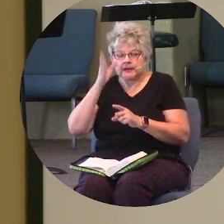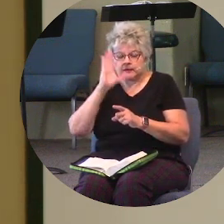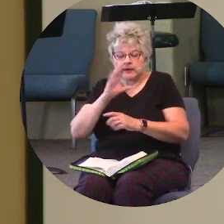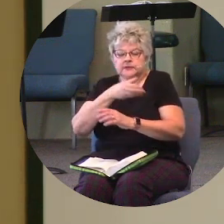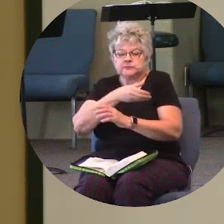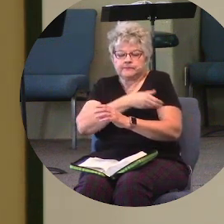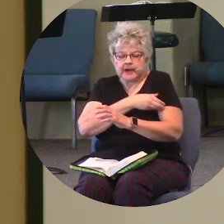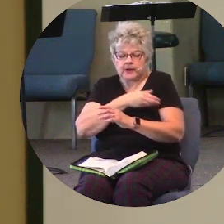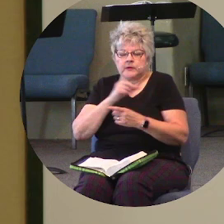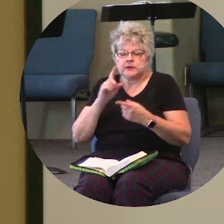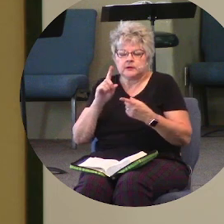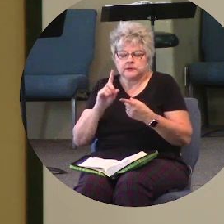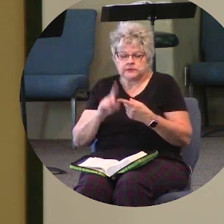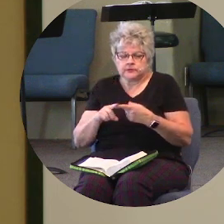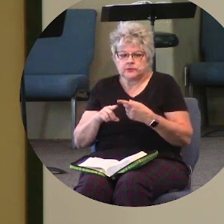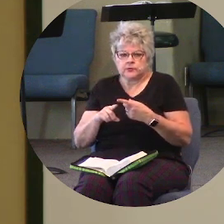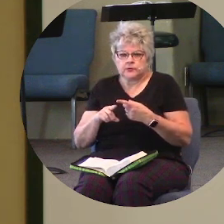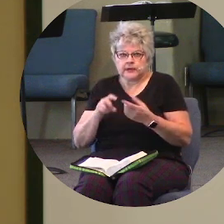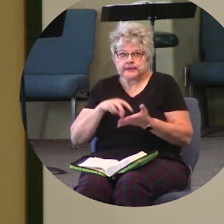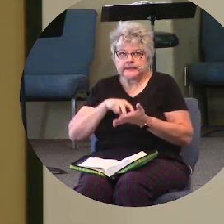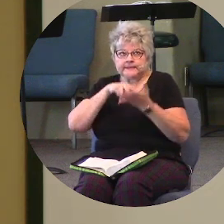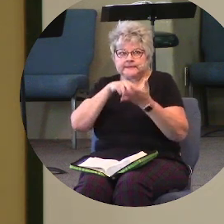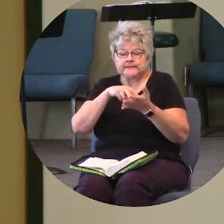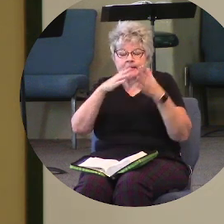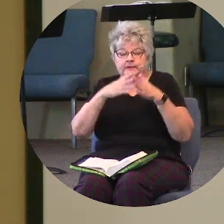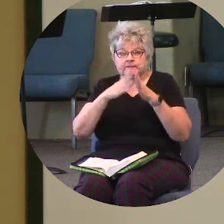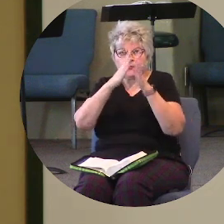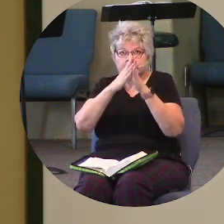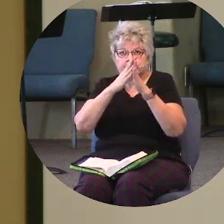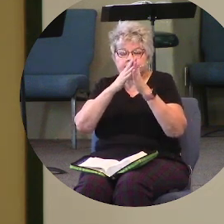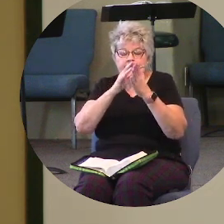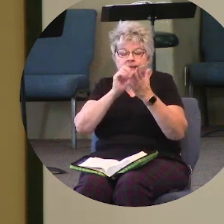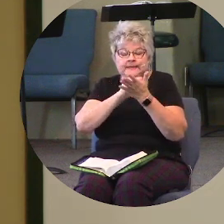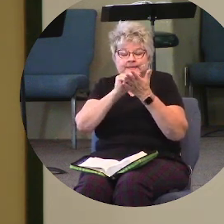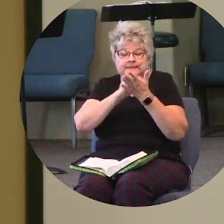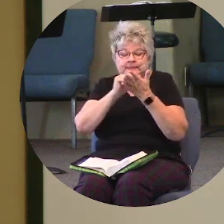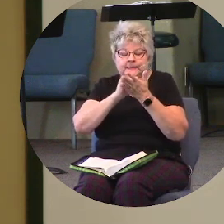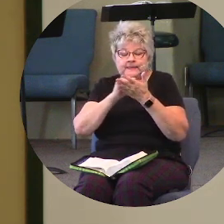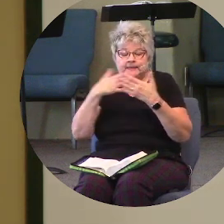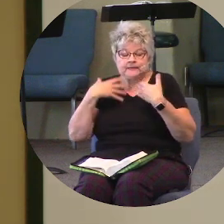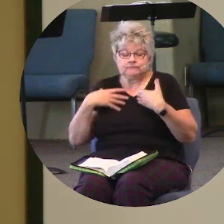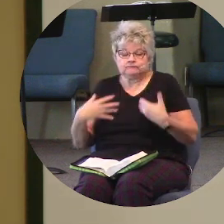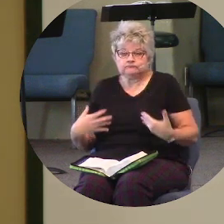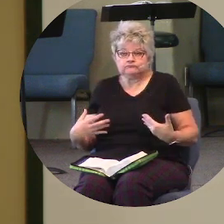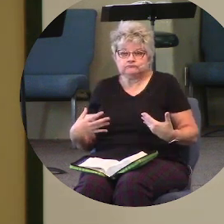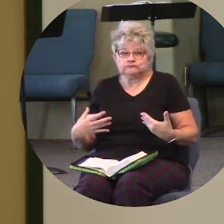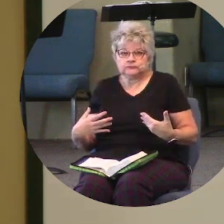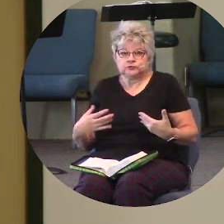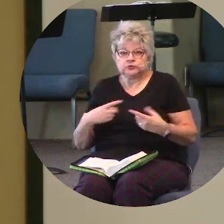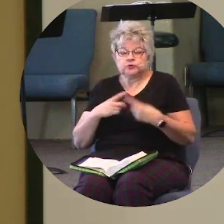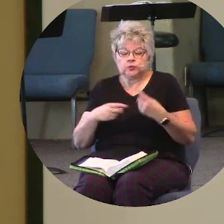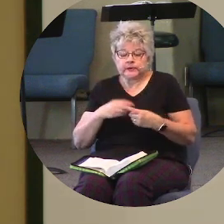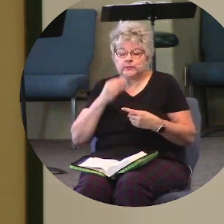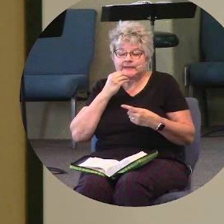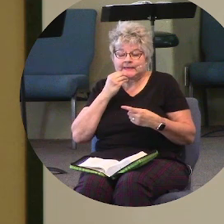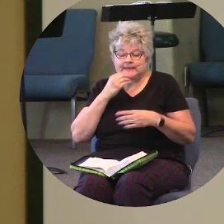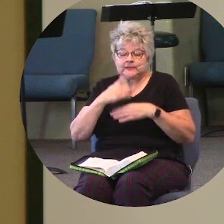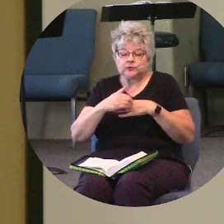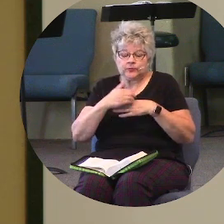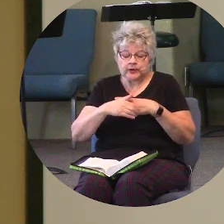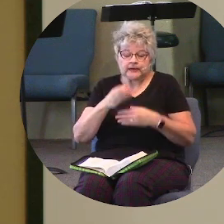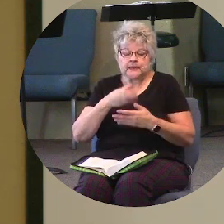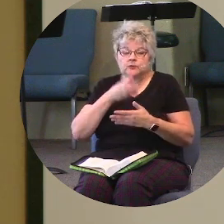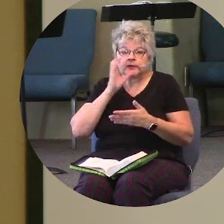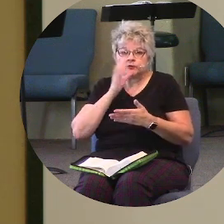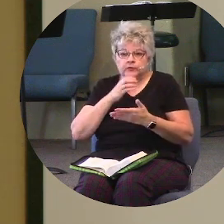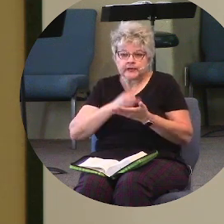to stand before him as clean vessels, so that when we eat the bread and we drink of